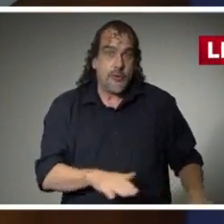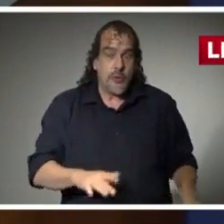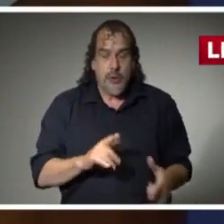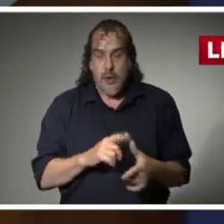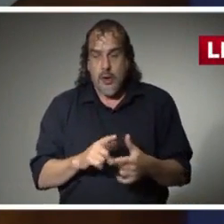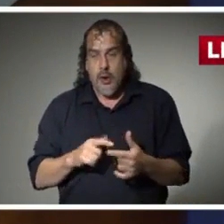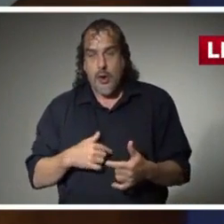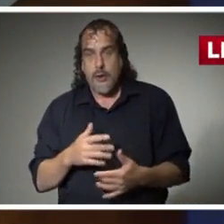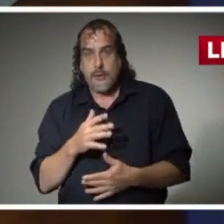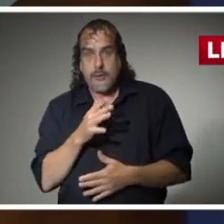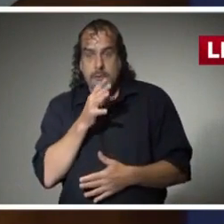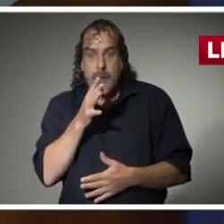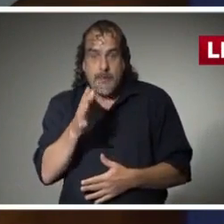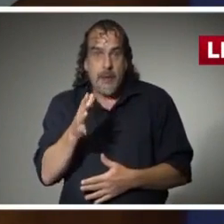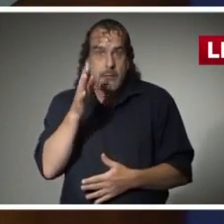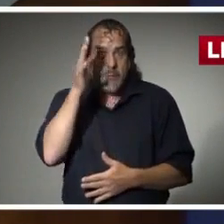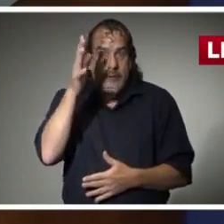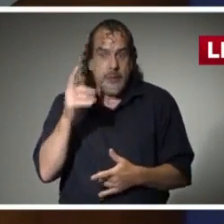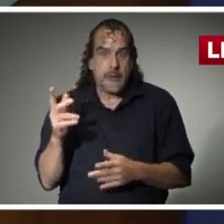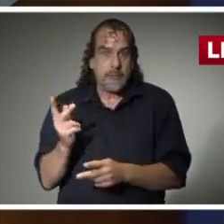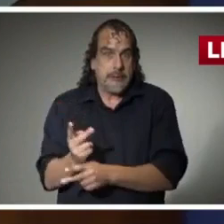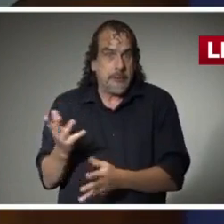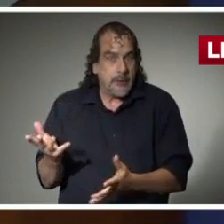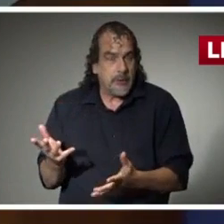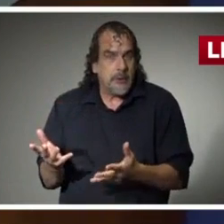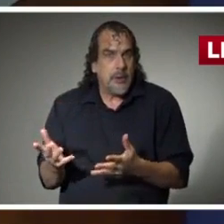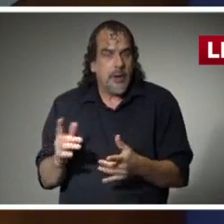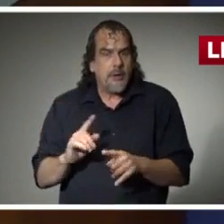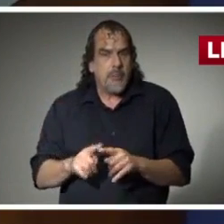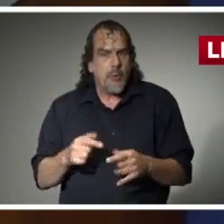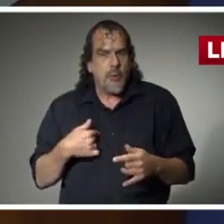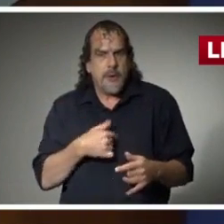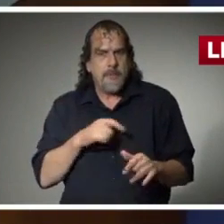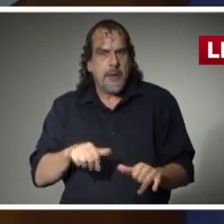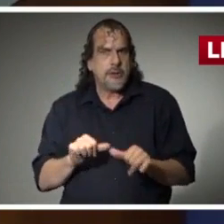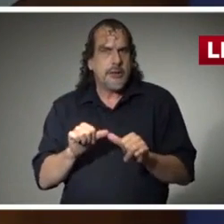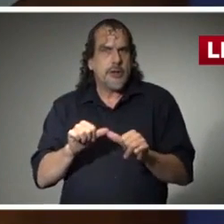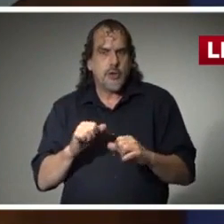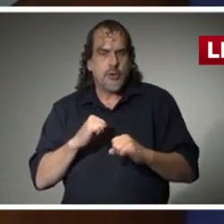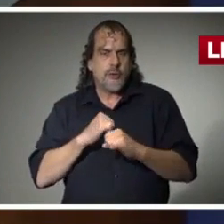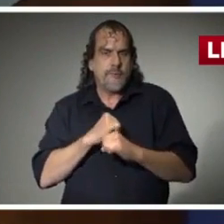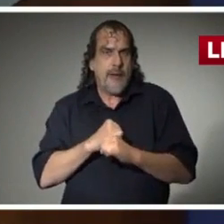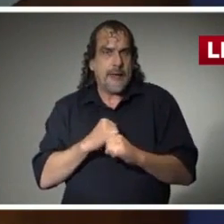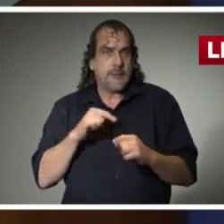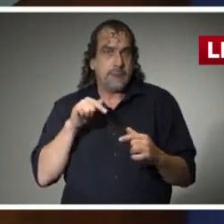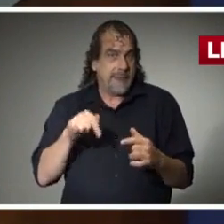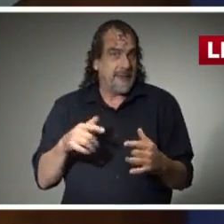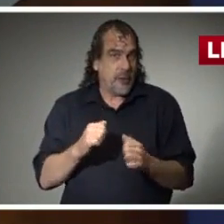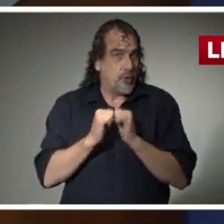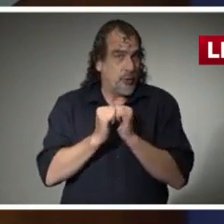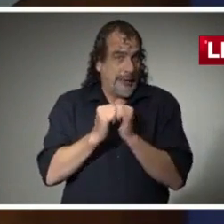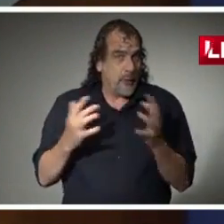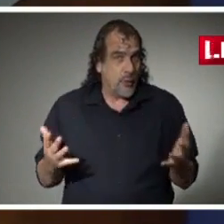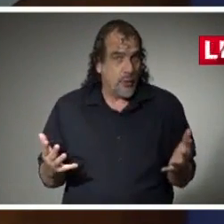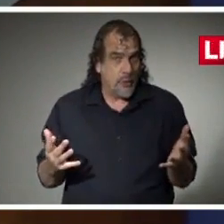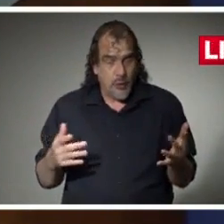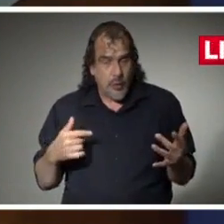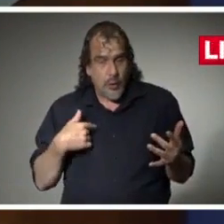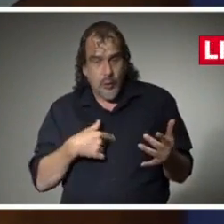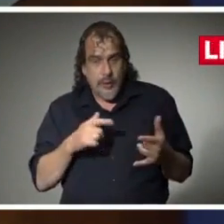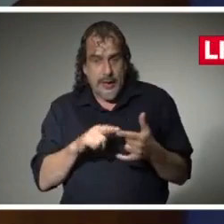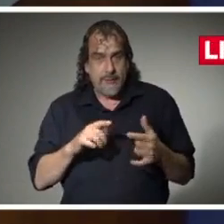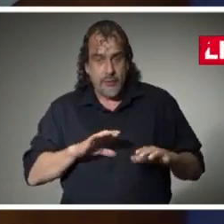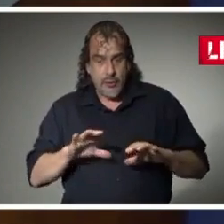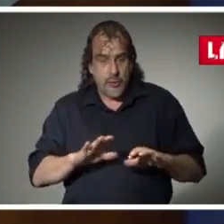stay with grandmom or granddad. But we have got to continue to fight this fight. We've got to continue to step